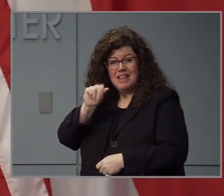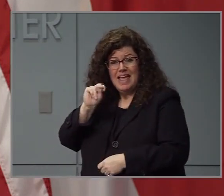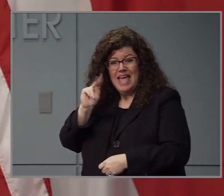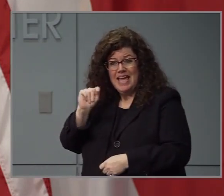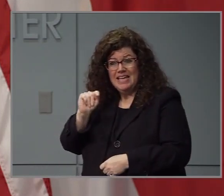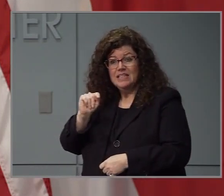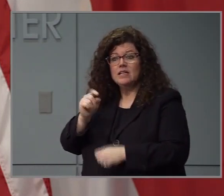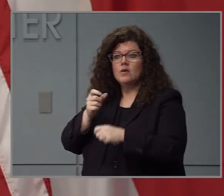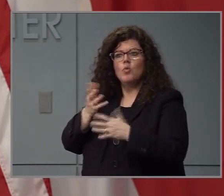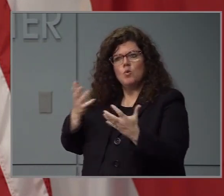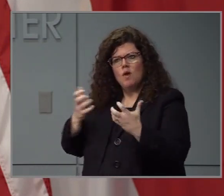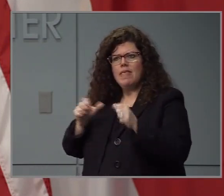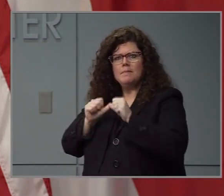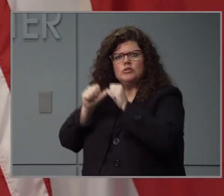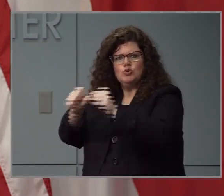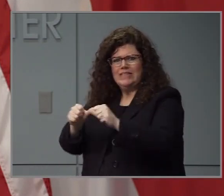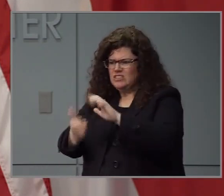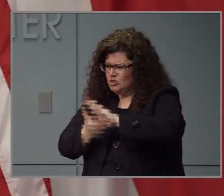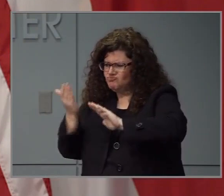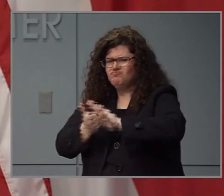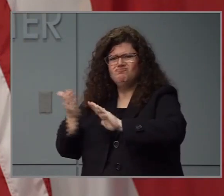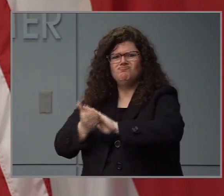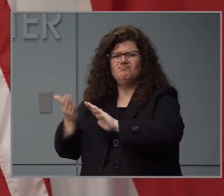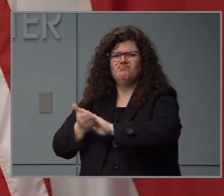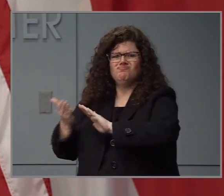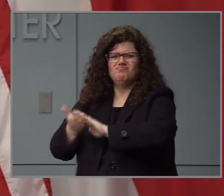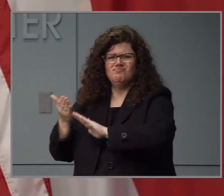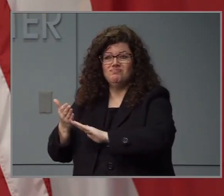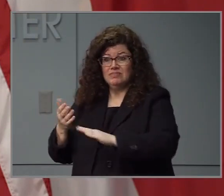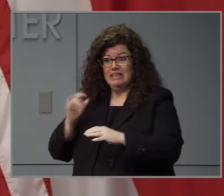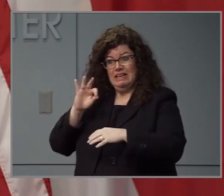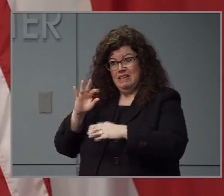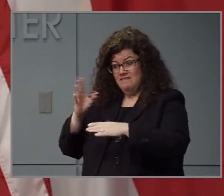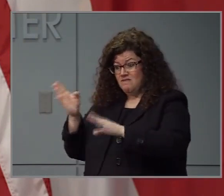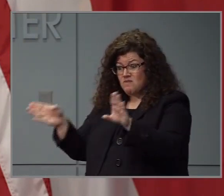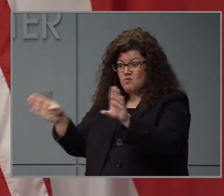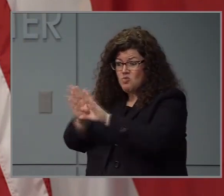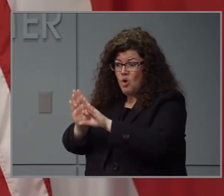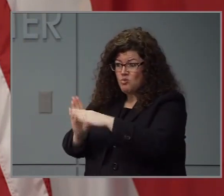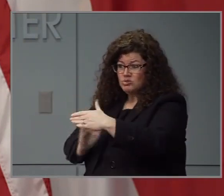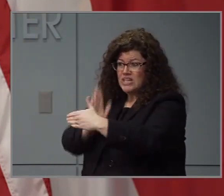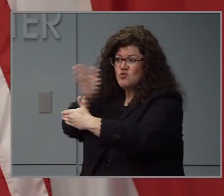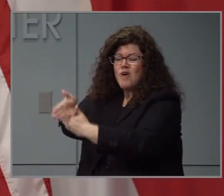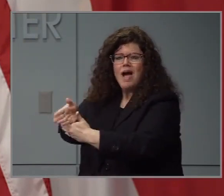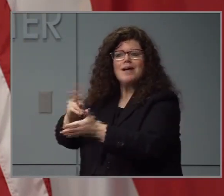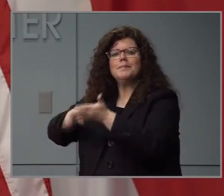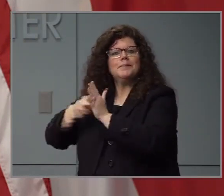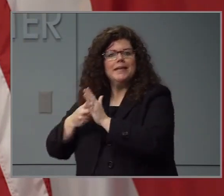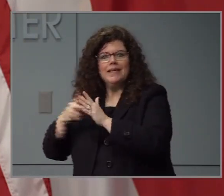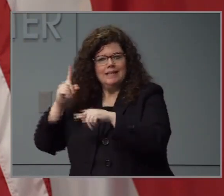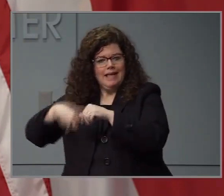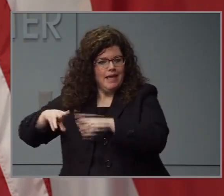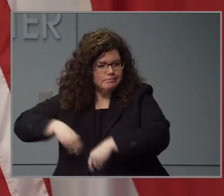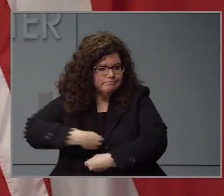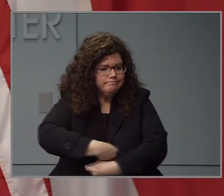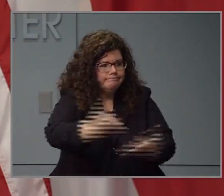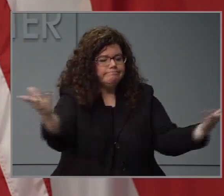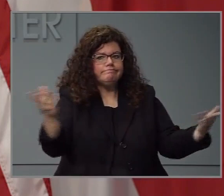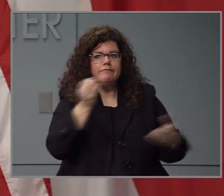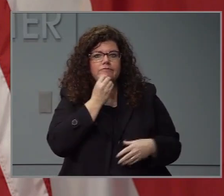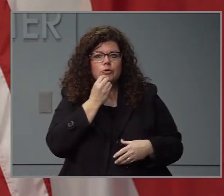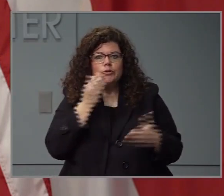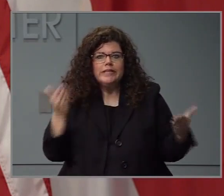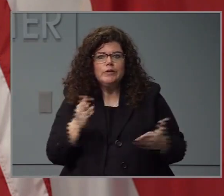work can continue at those plants. Interruptions to those operations would affect food supply here in North Carolina